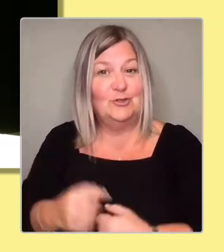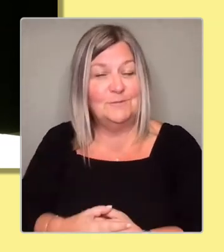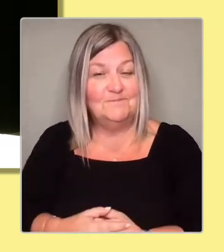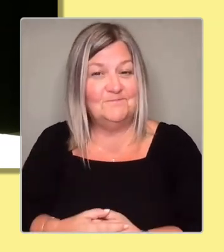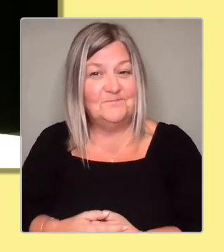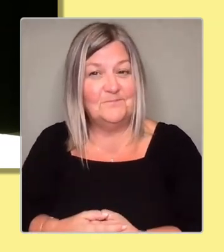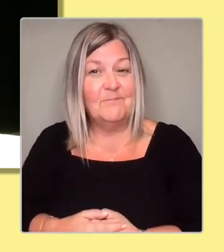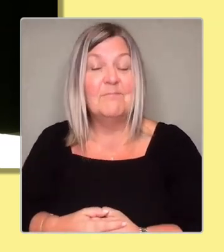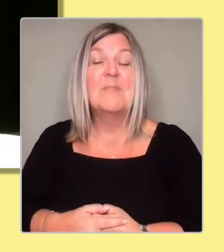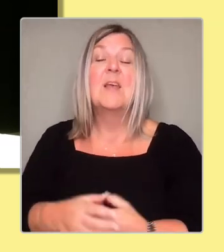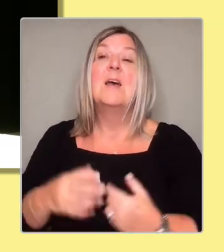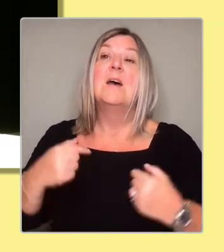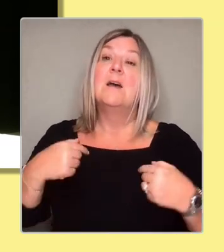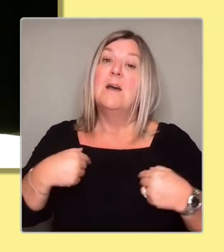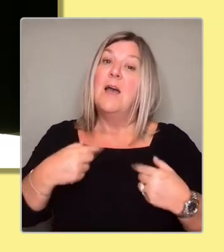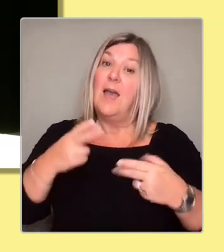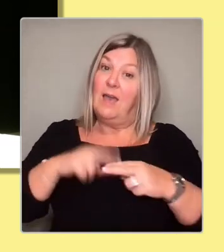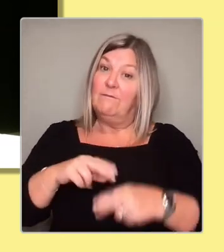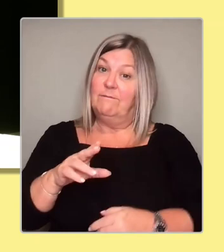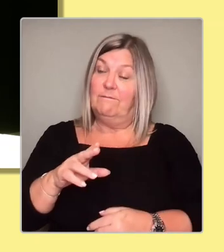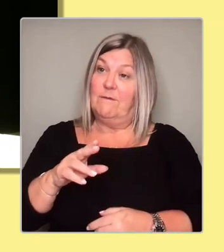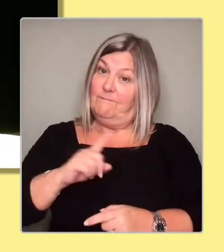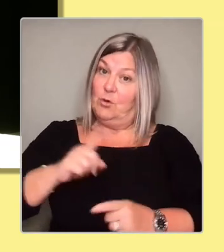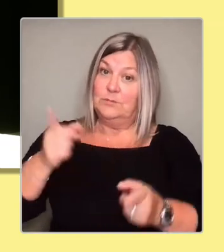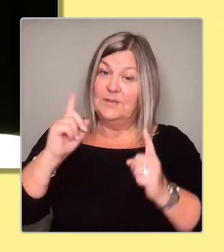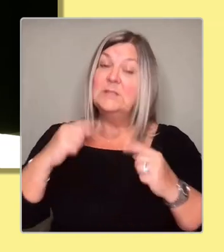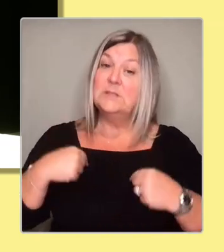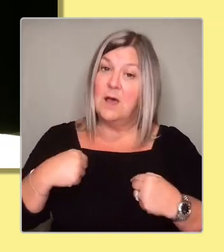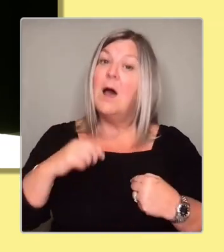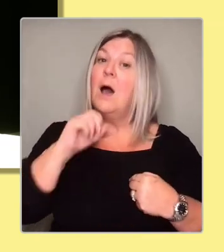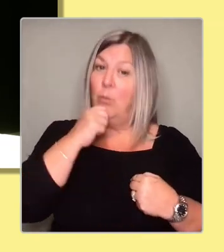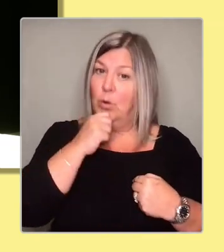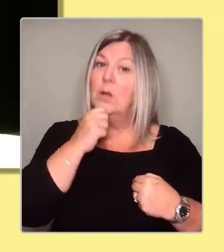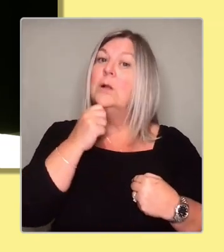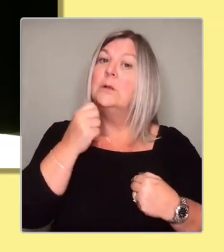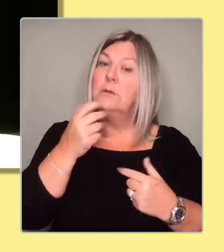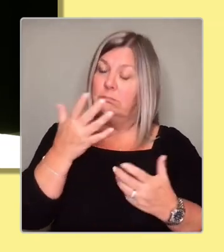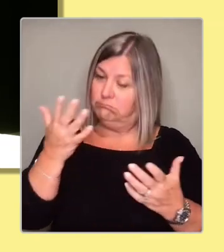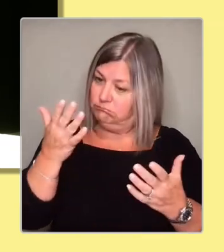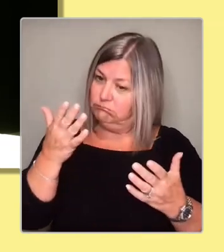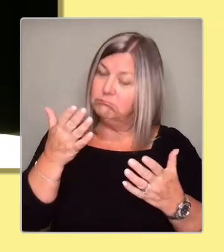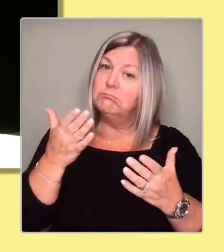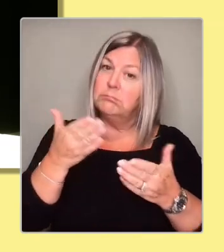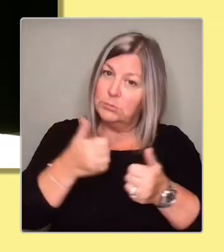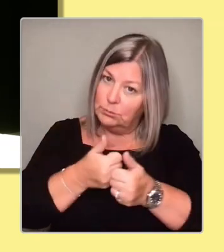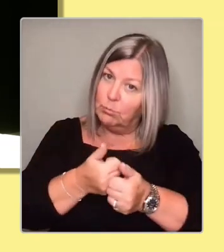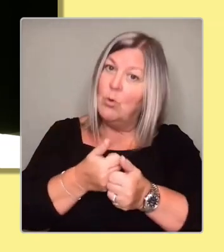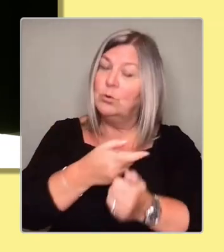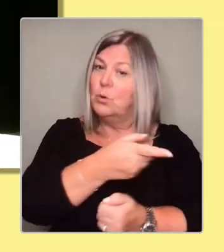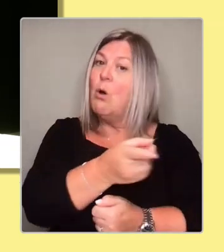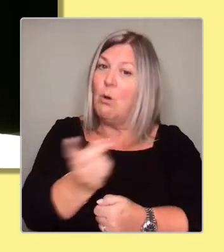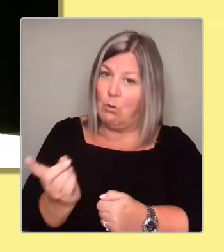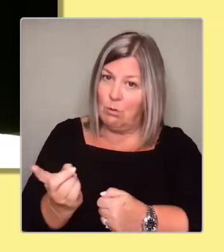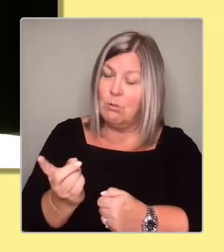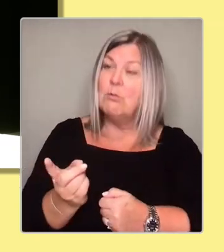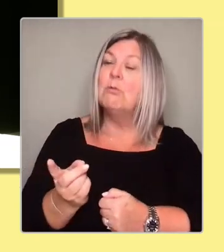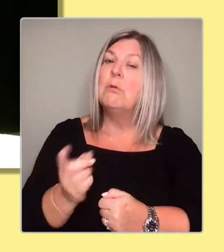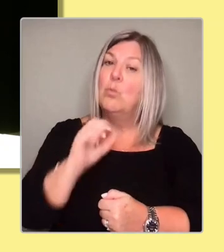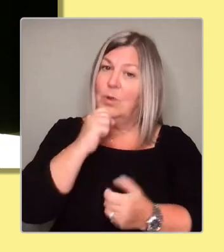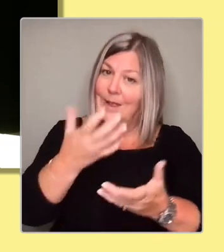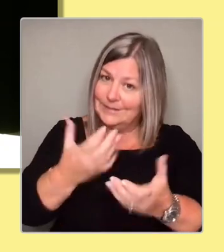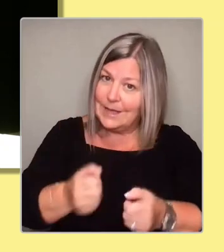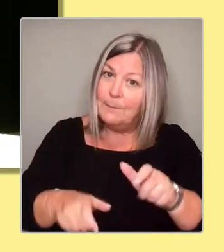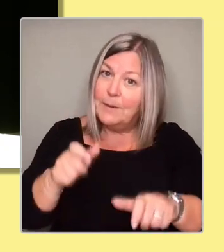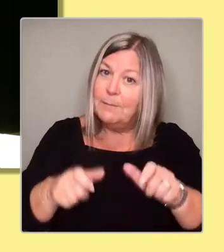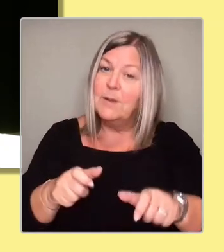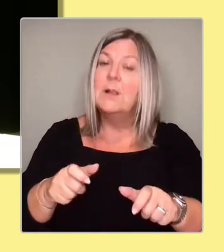serves all, that not only protects all, not only tolerates people, but celebrates the diversity of